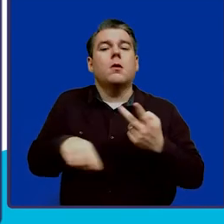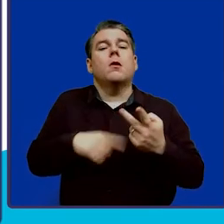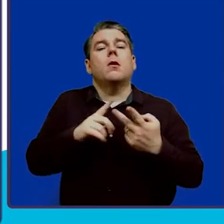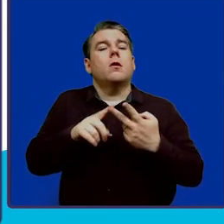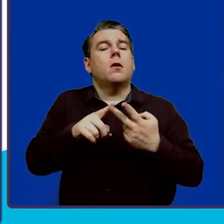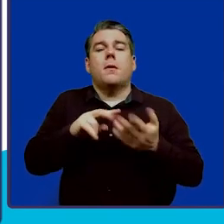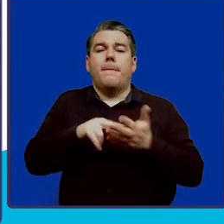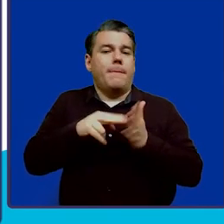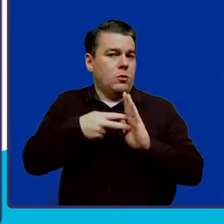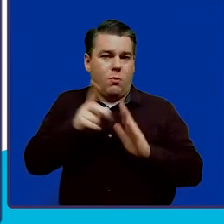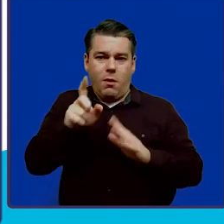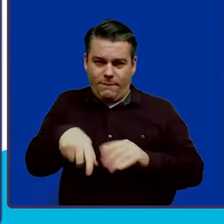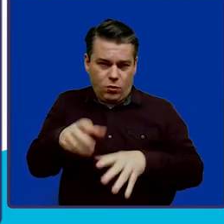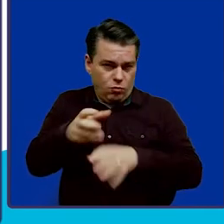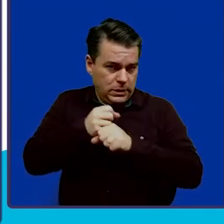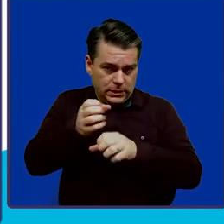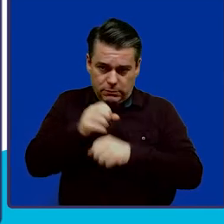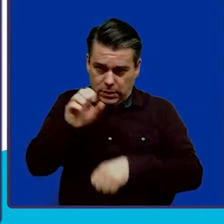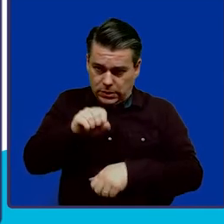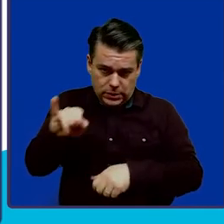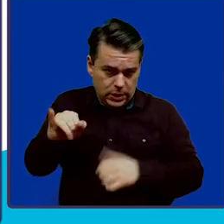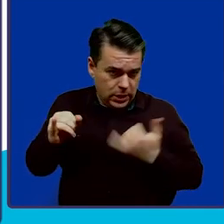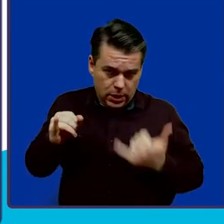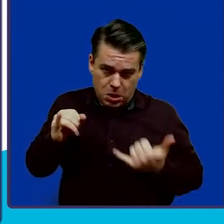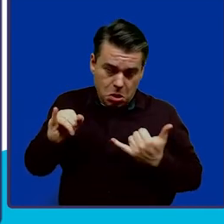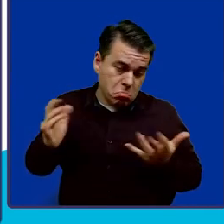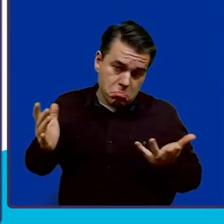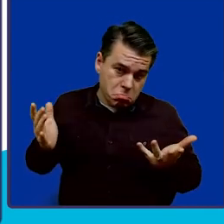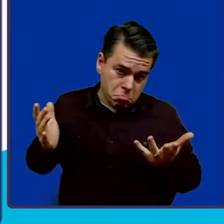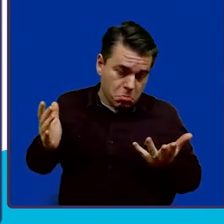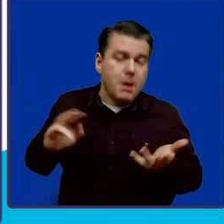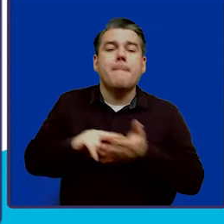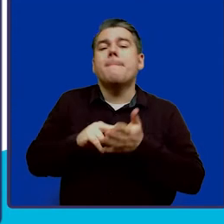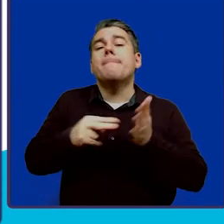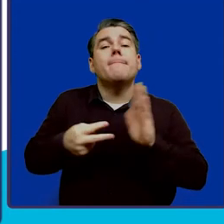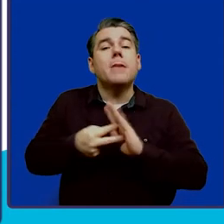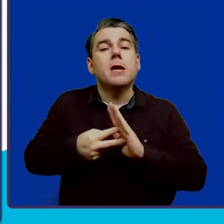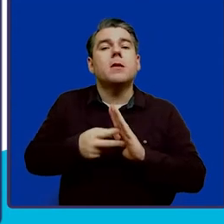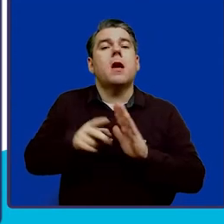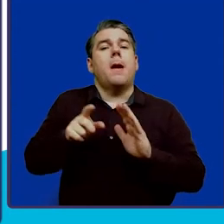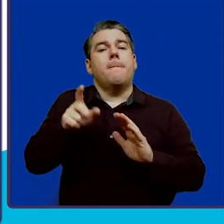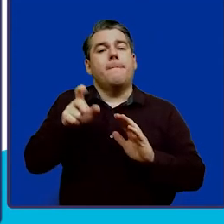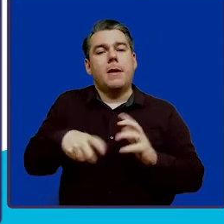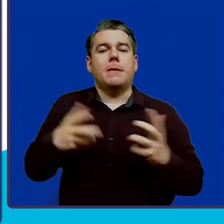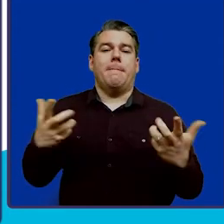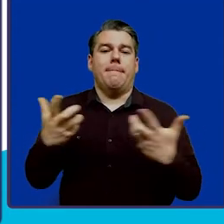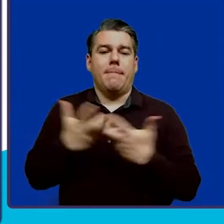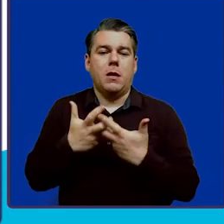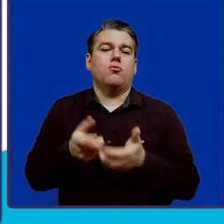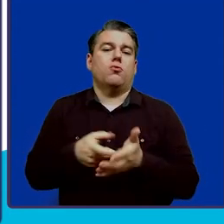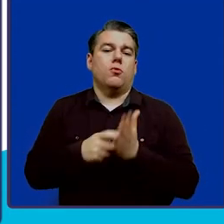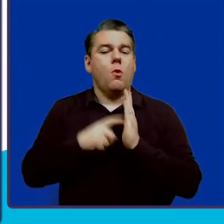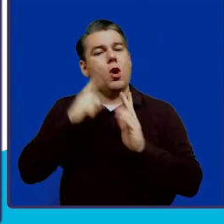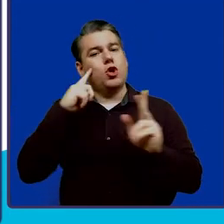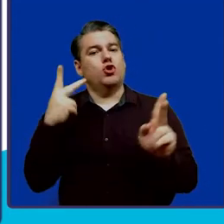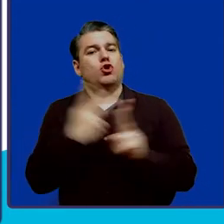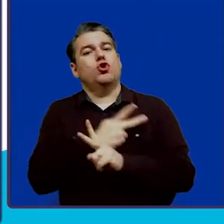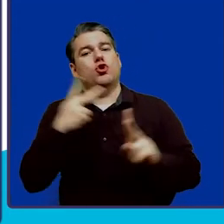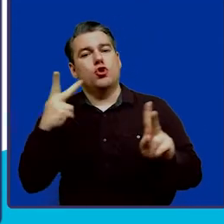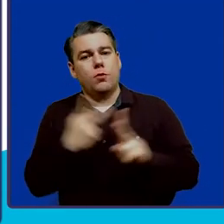not mean that you have to be receiving SSI. In other words, it simply means the individual has received a disability determination